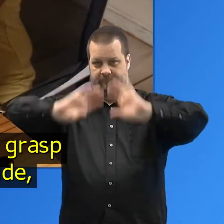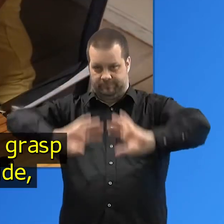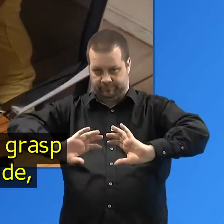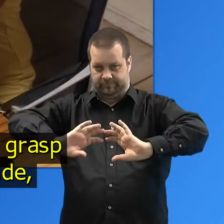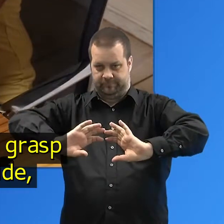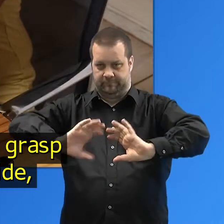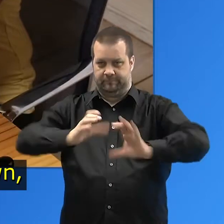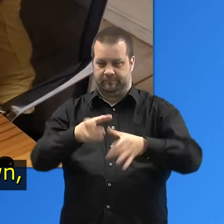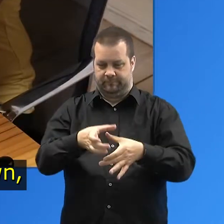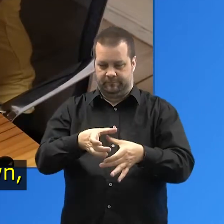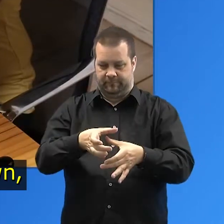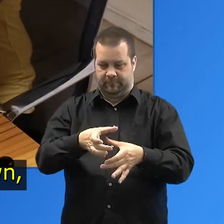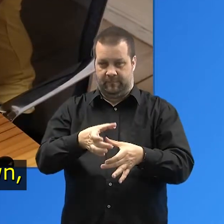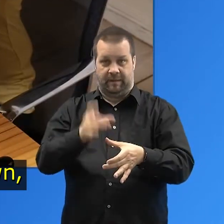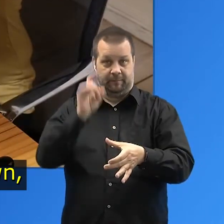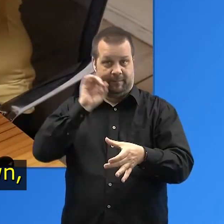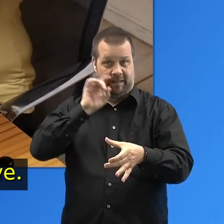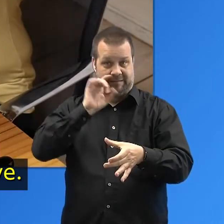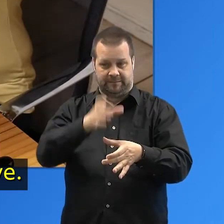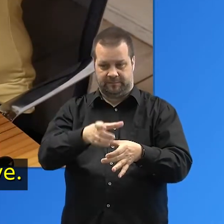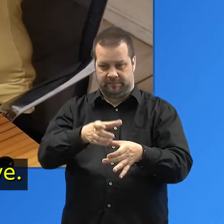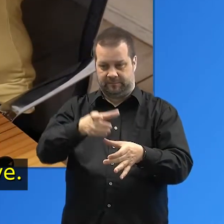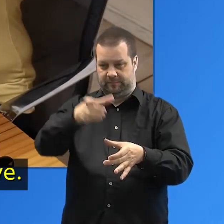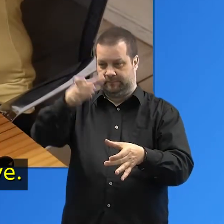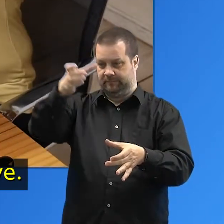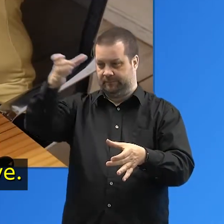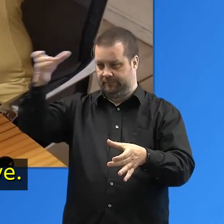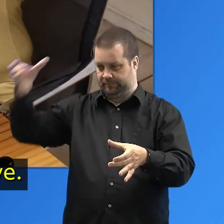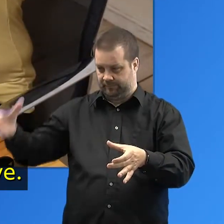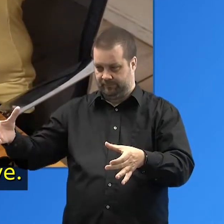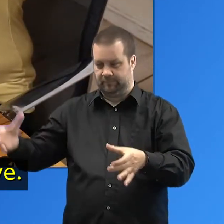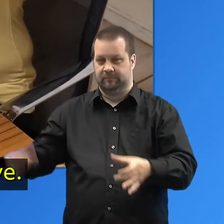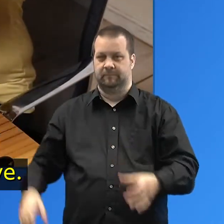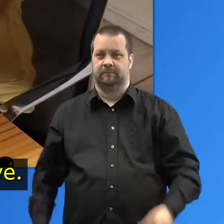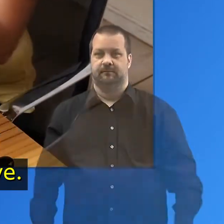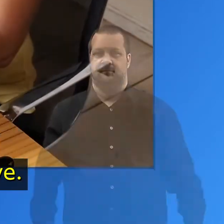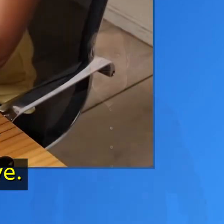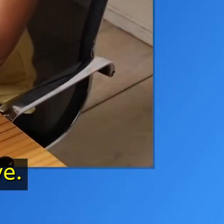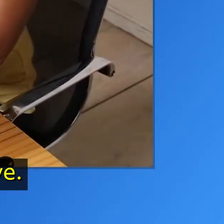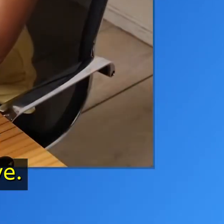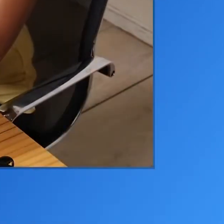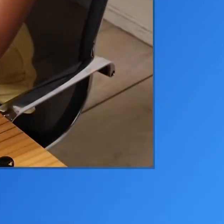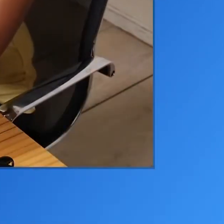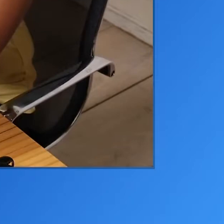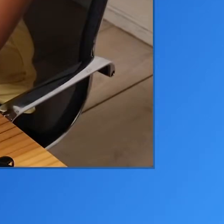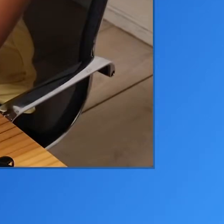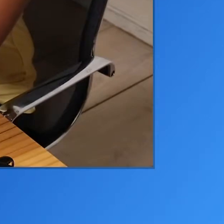Echo on each side, turn it upside down, and slide it out of the plastic sleeve.